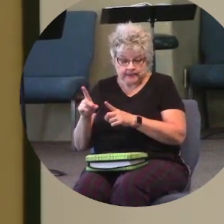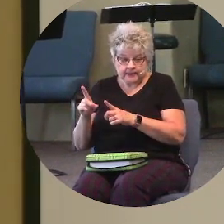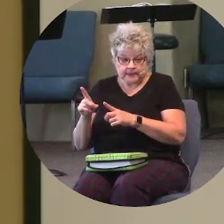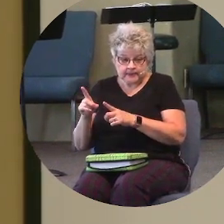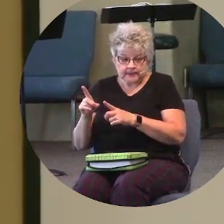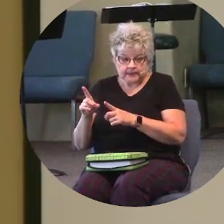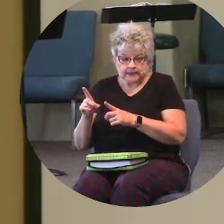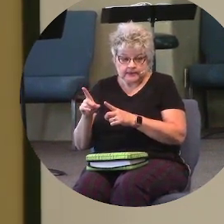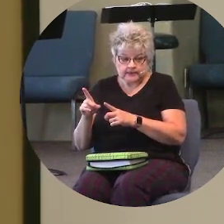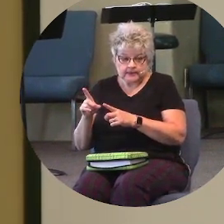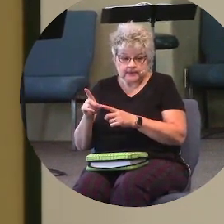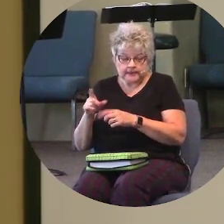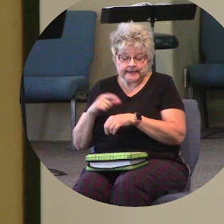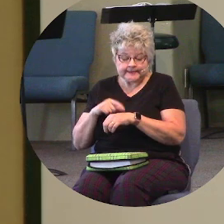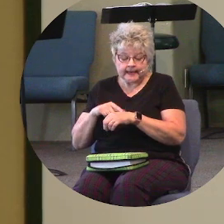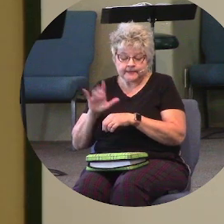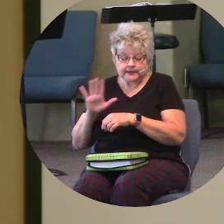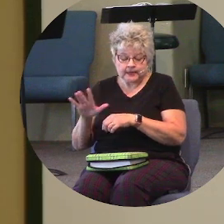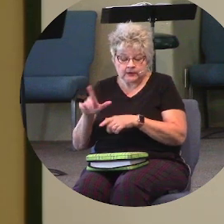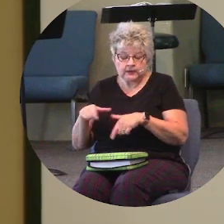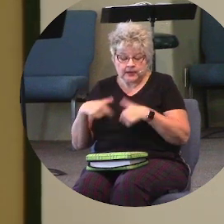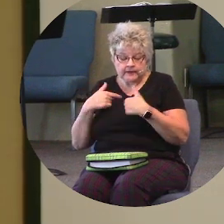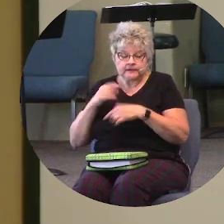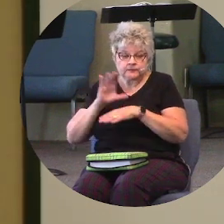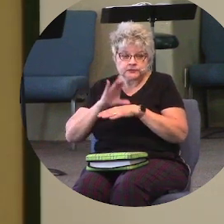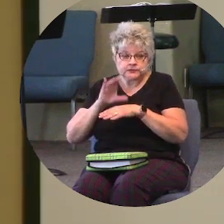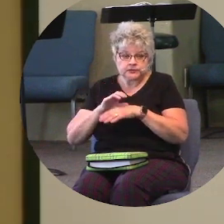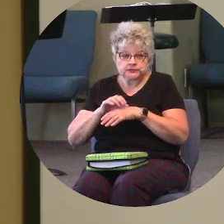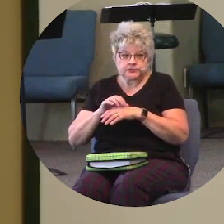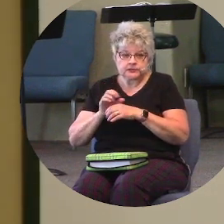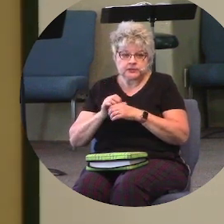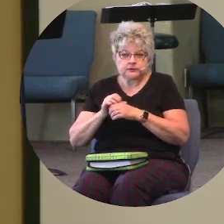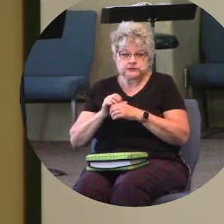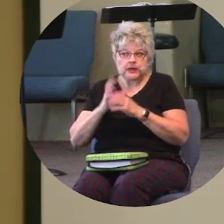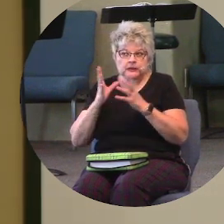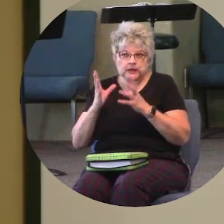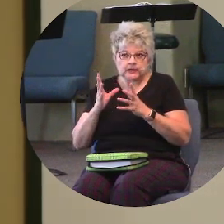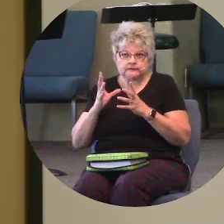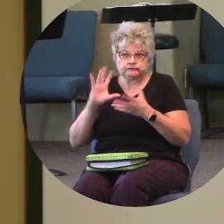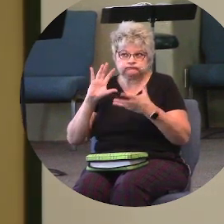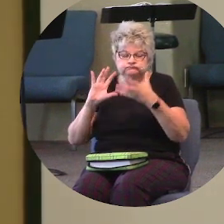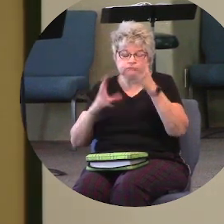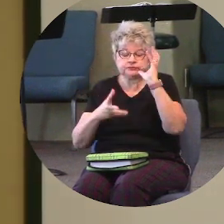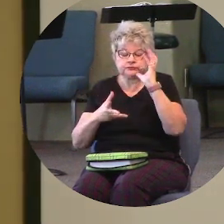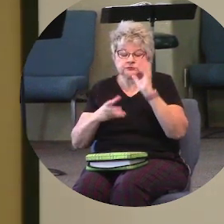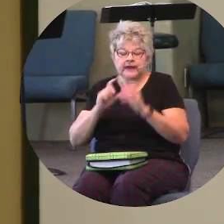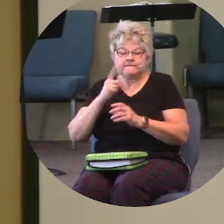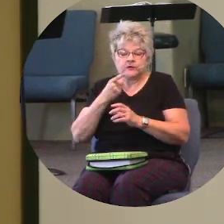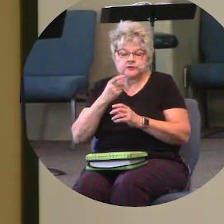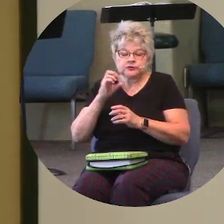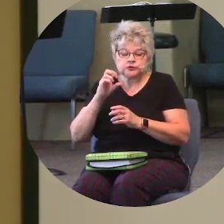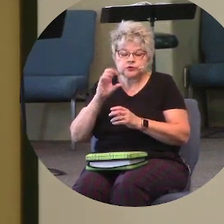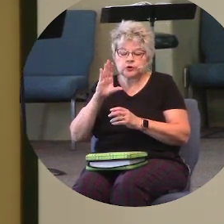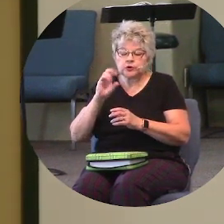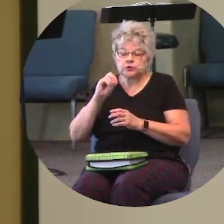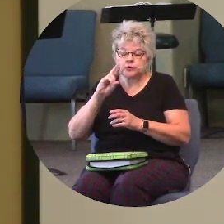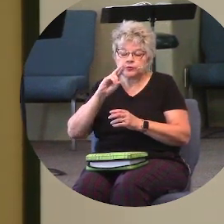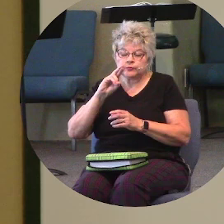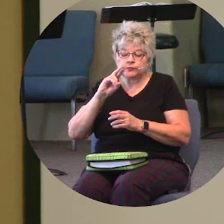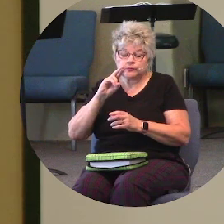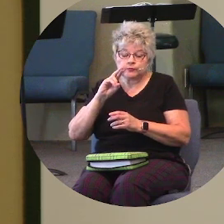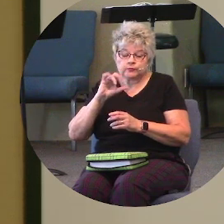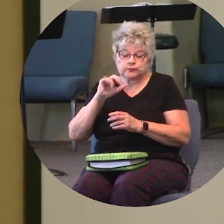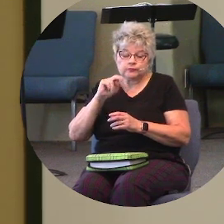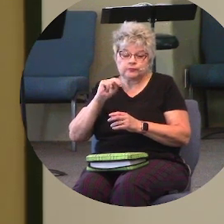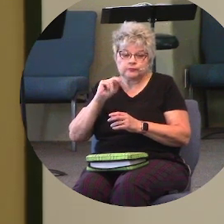the church. There was a lot of turmoil, a lot of issues. 1 Corinthians, if you've read 1 and 2 Corinthians,